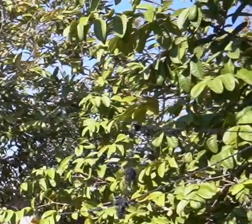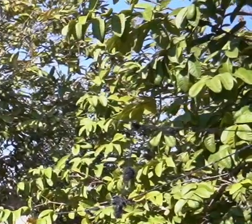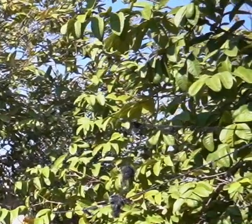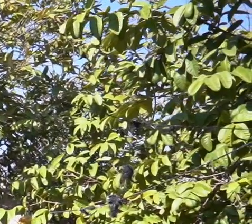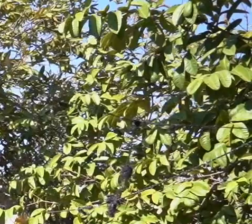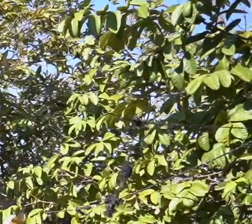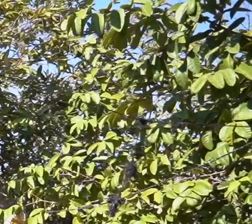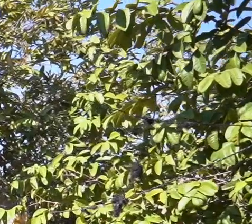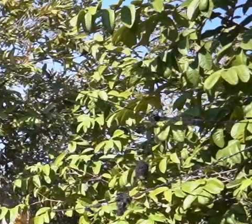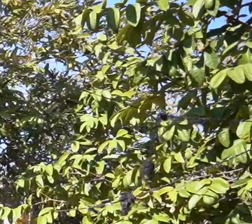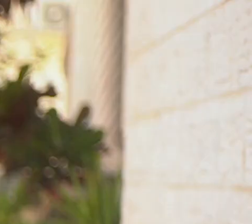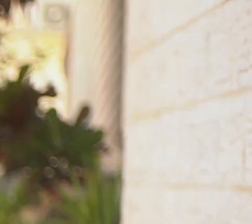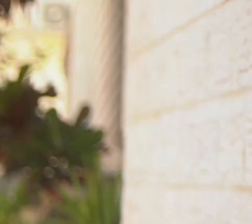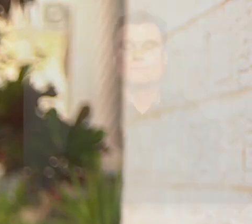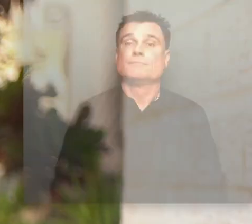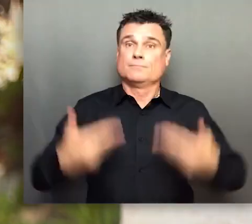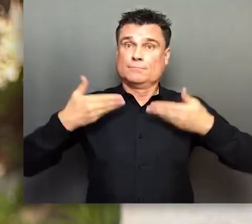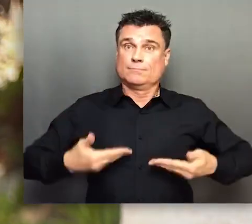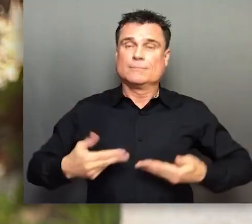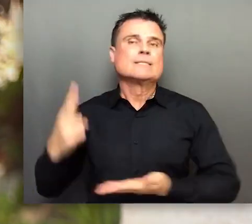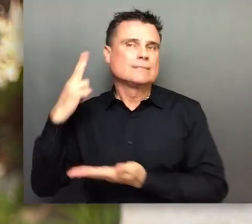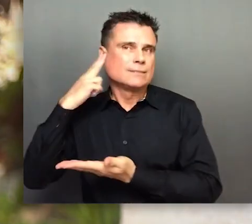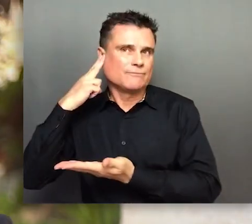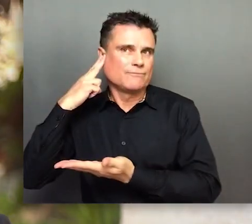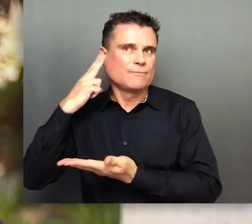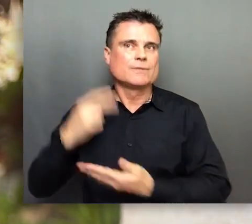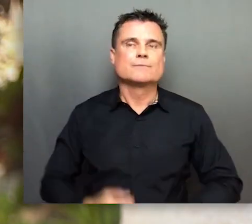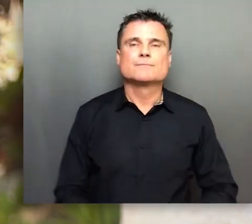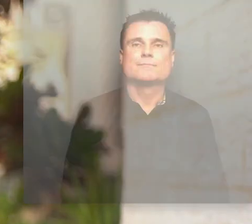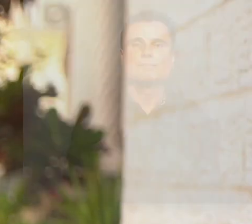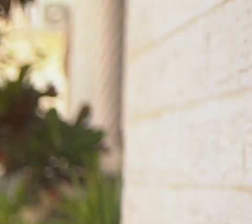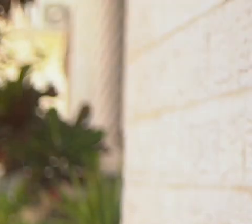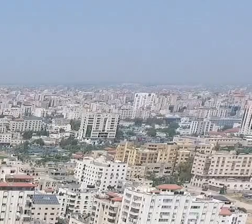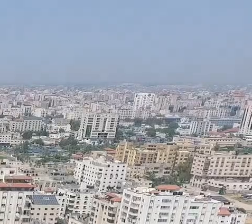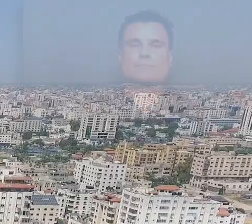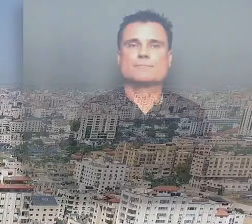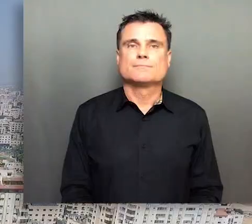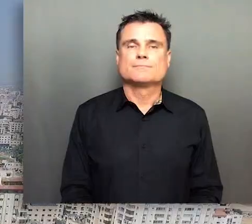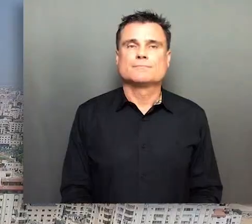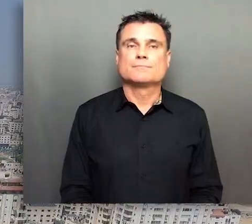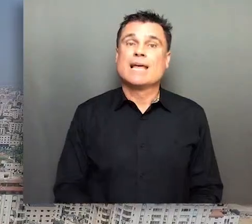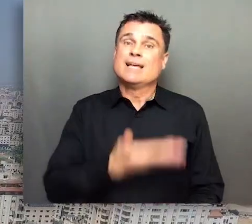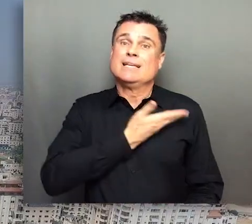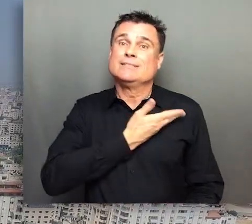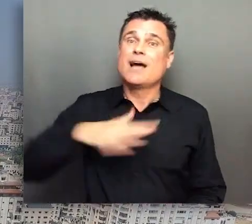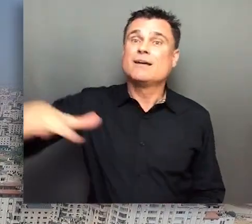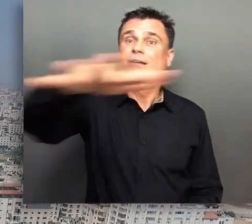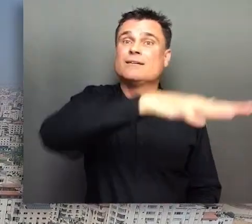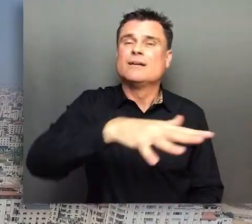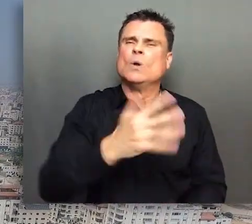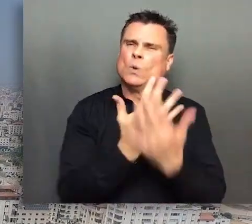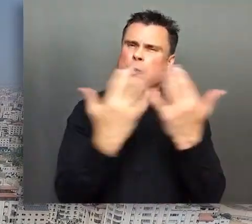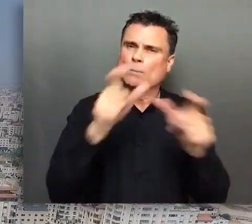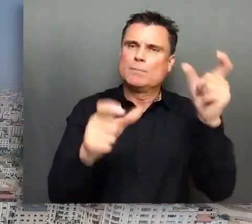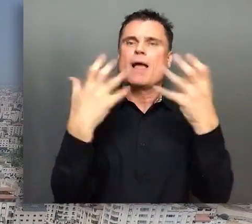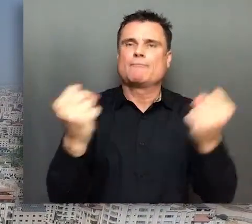I began using a wheelchair. I'm Hiba Abu Jazar and I have a hearing disability. Tens of thousands of people